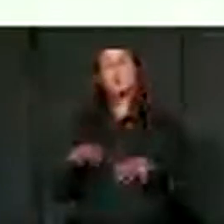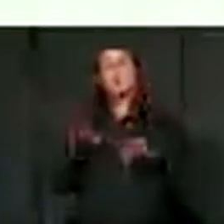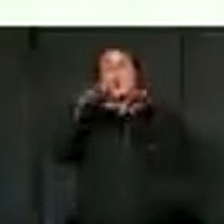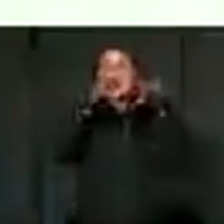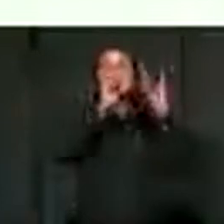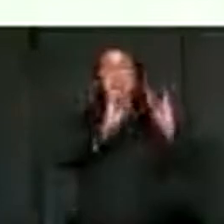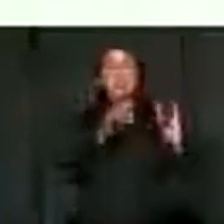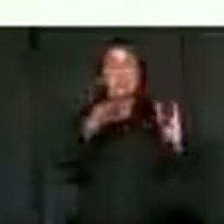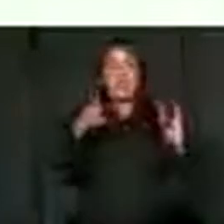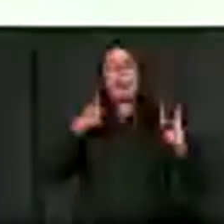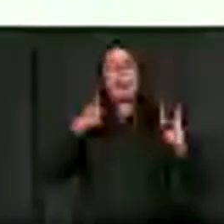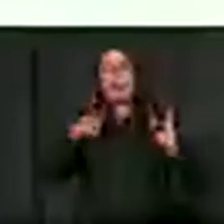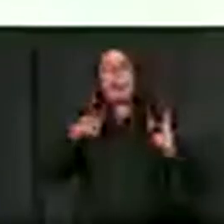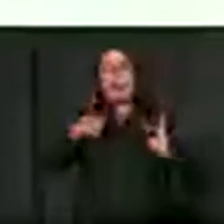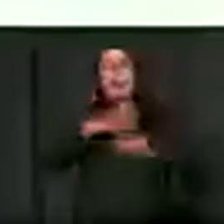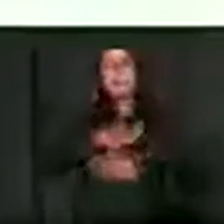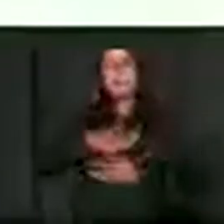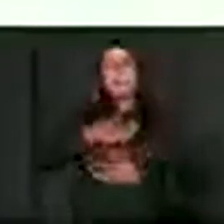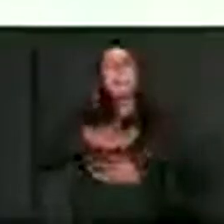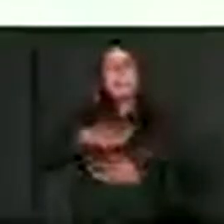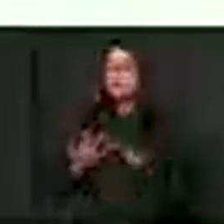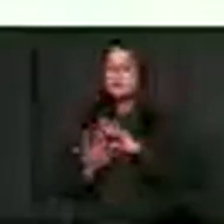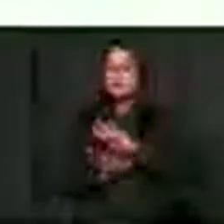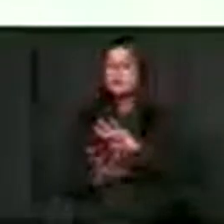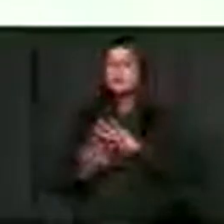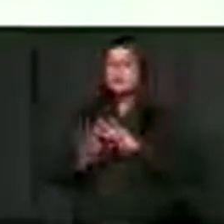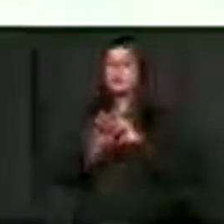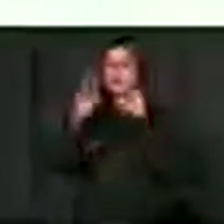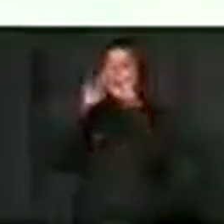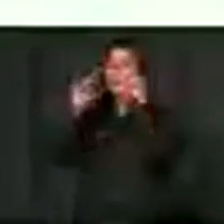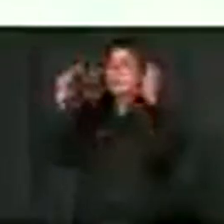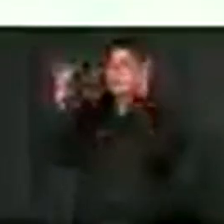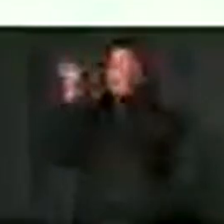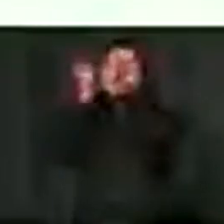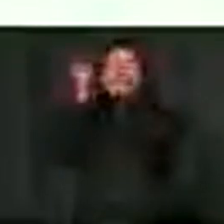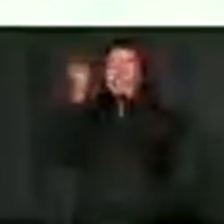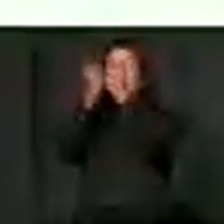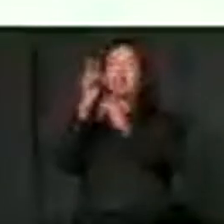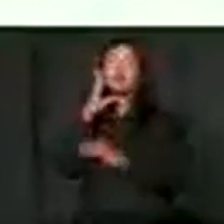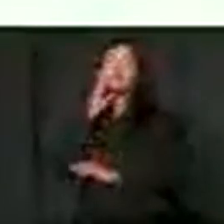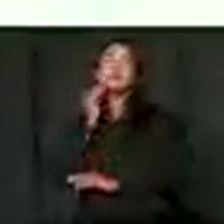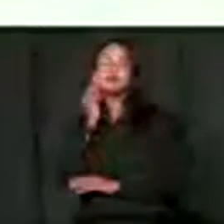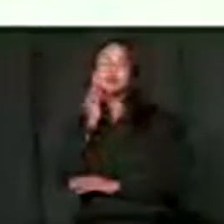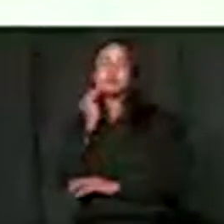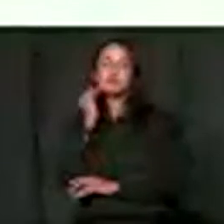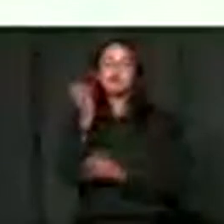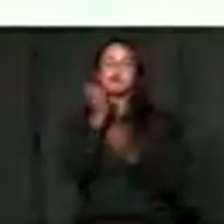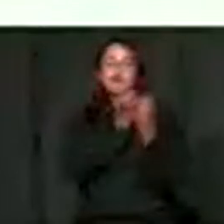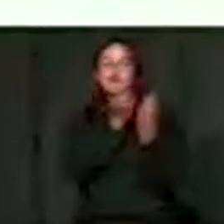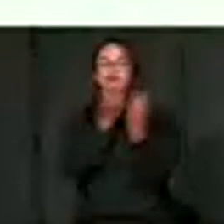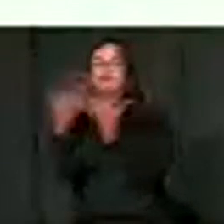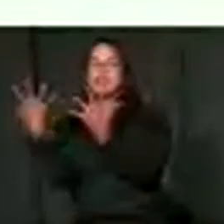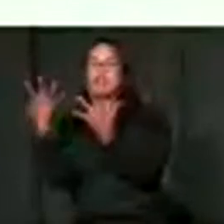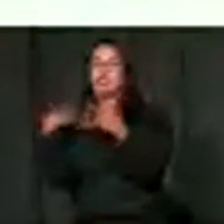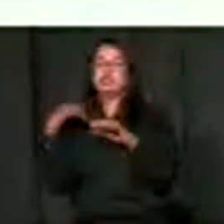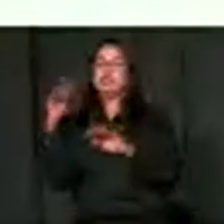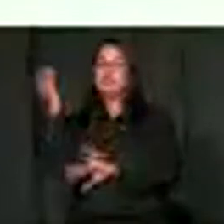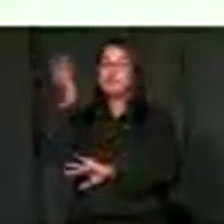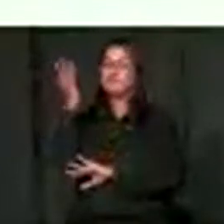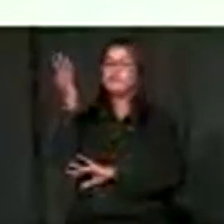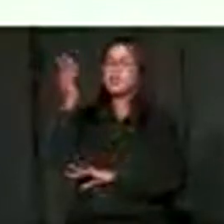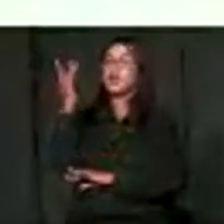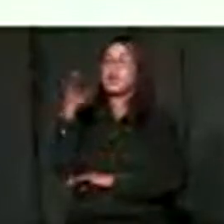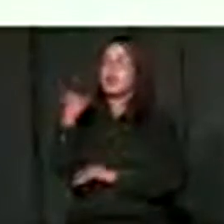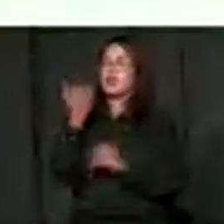I'm particularly inspired by the national and international experience and innovative practices shared by many speakers on equipping learners with